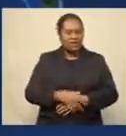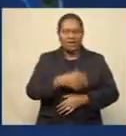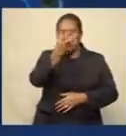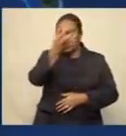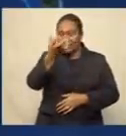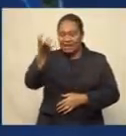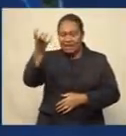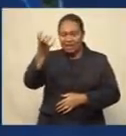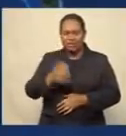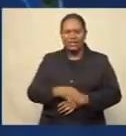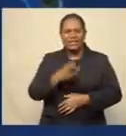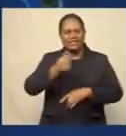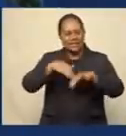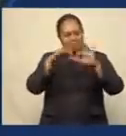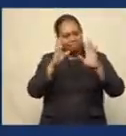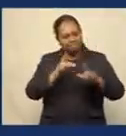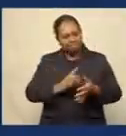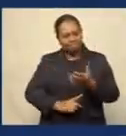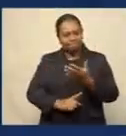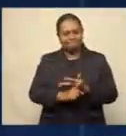periods with some brief showers.